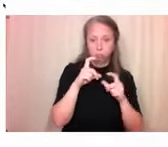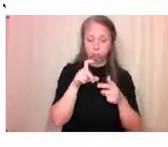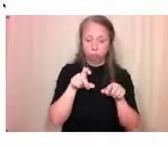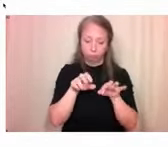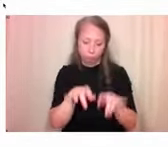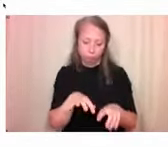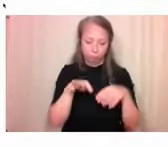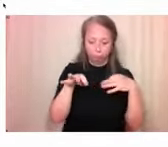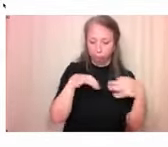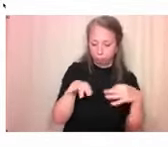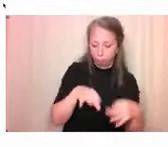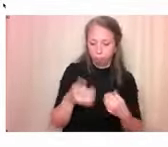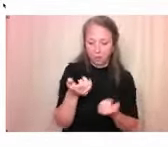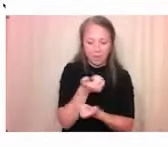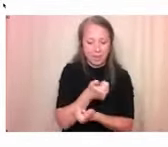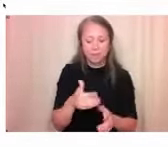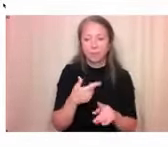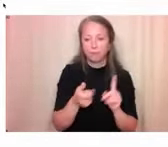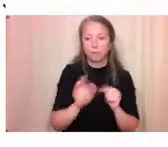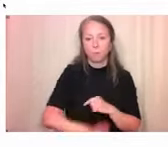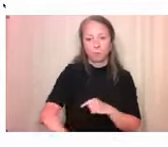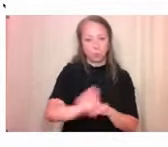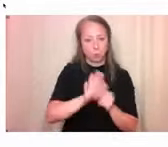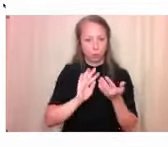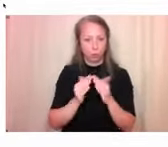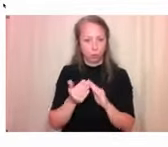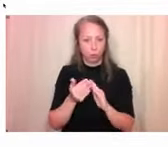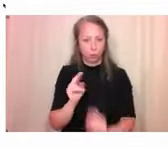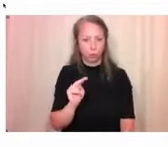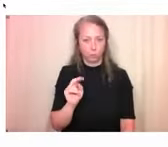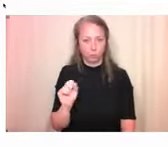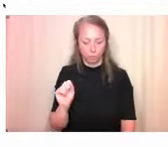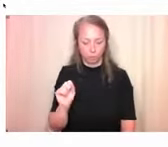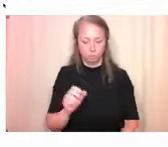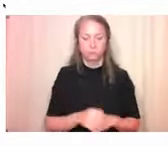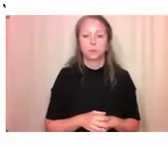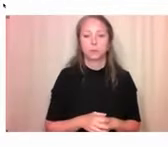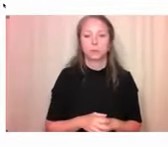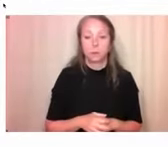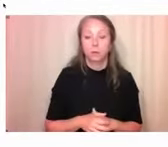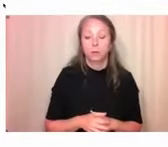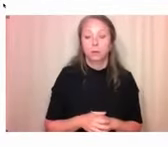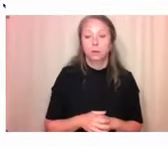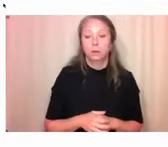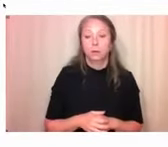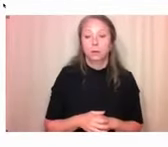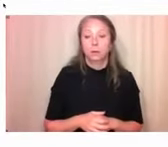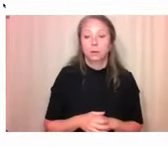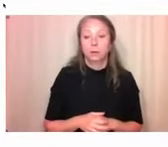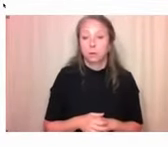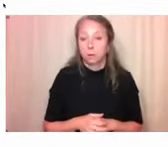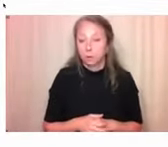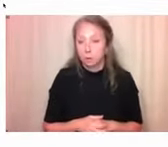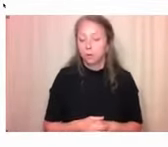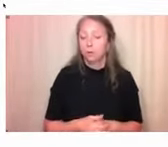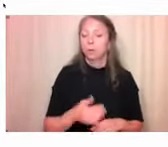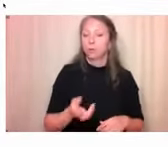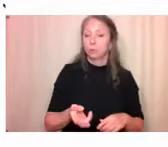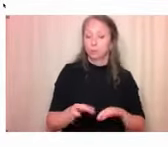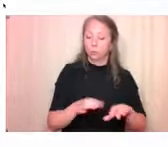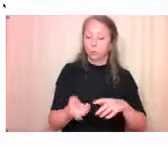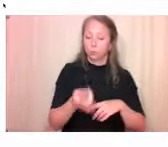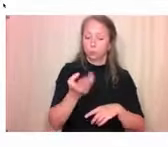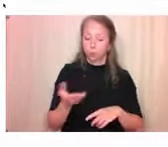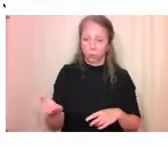community. So the main purpose of Candid Access is twofold. It is an online platform to share photos and information